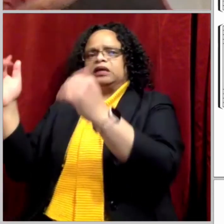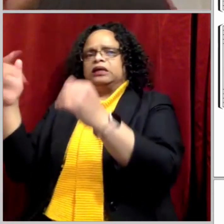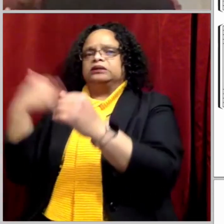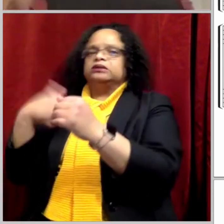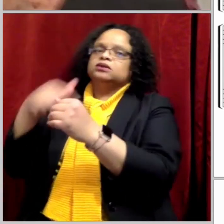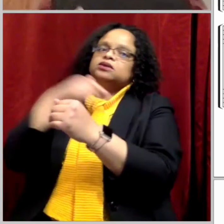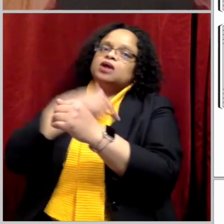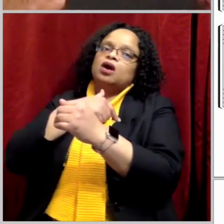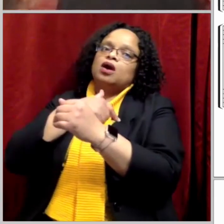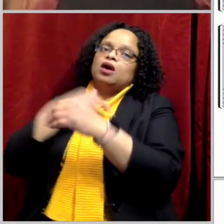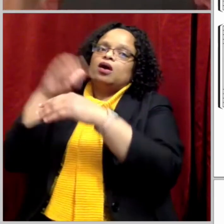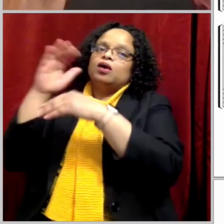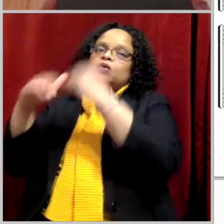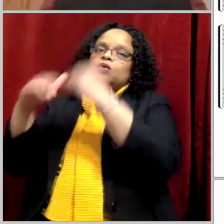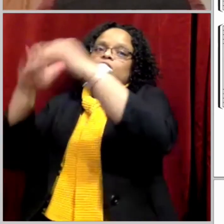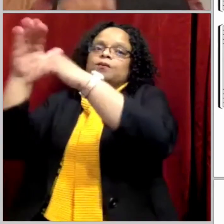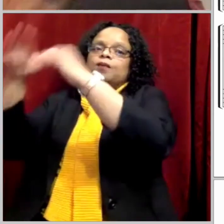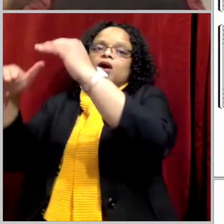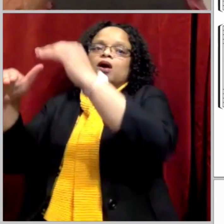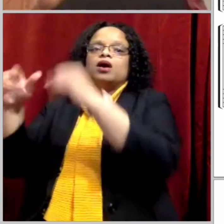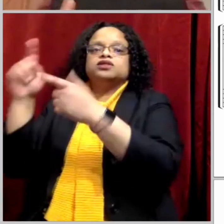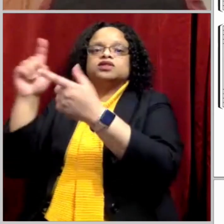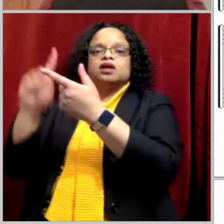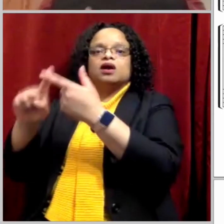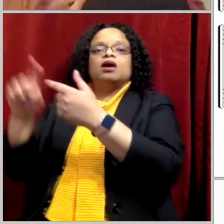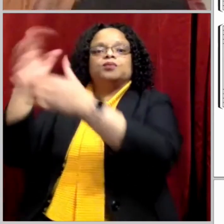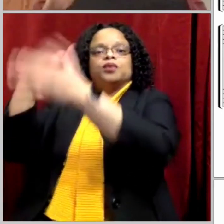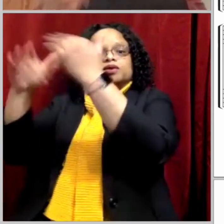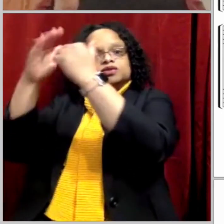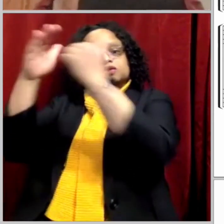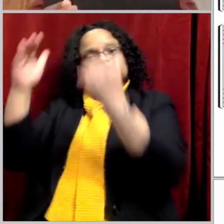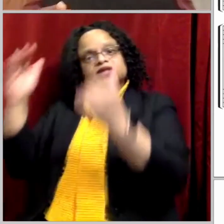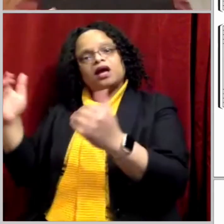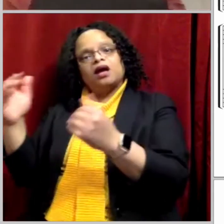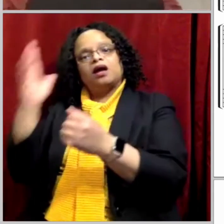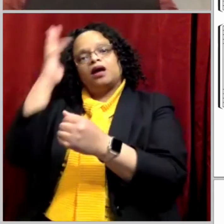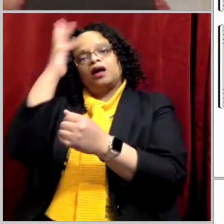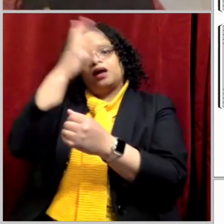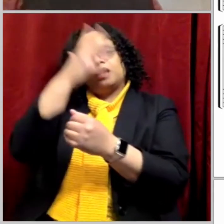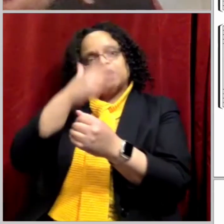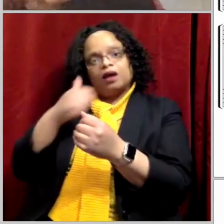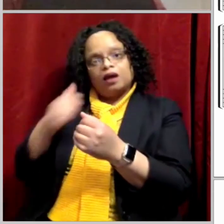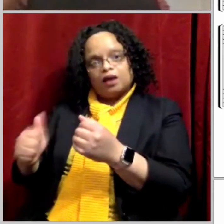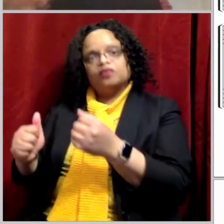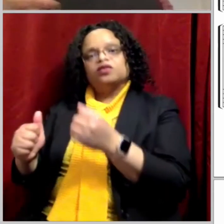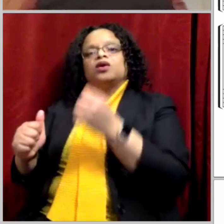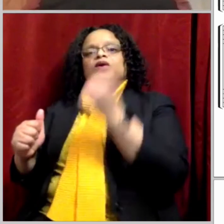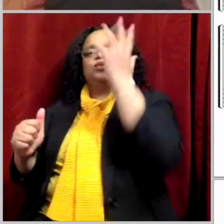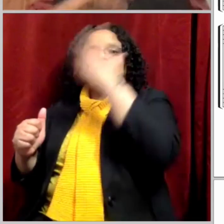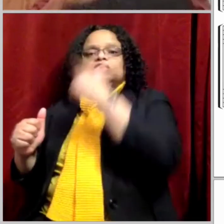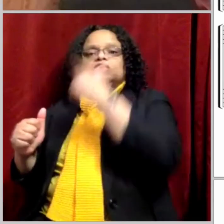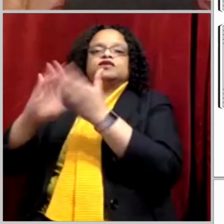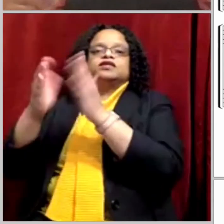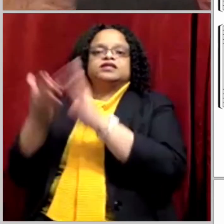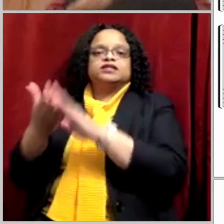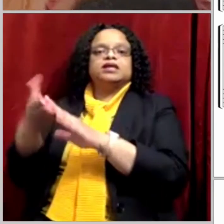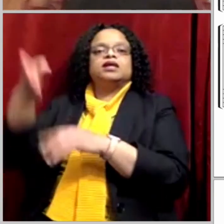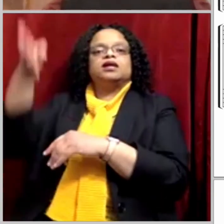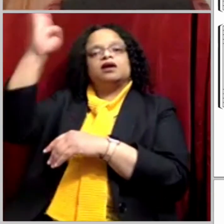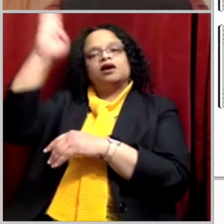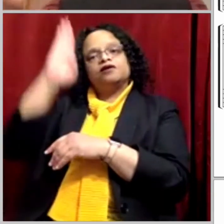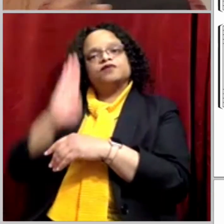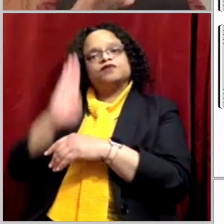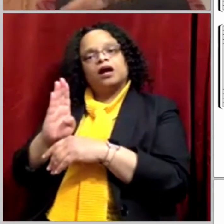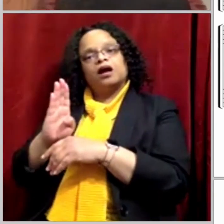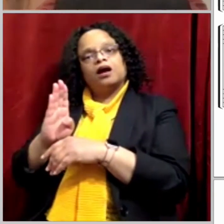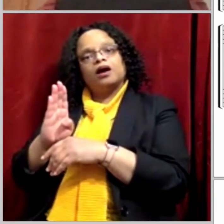Zion We're marching upward to Zion The beautiful city